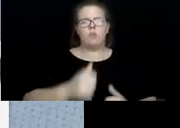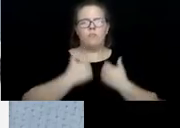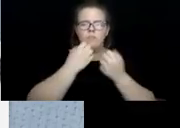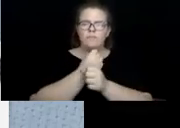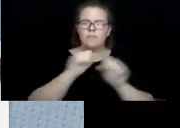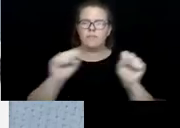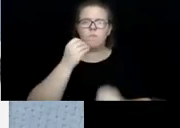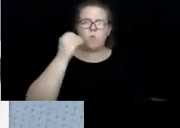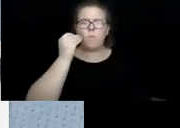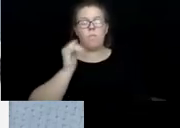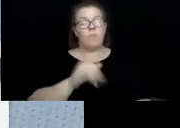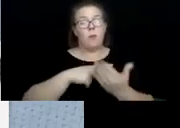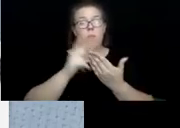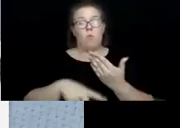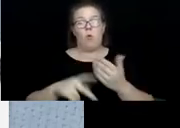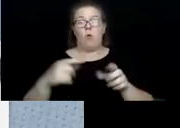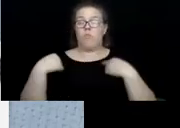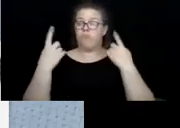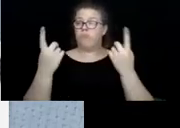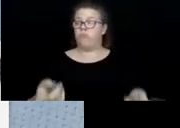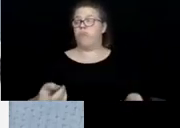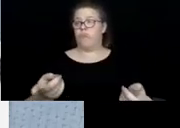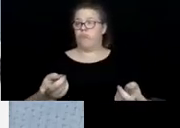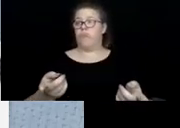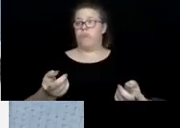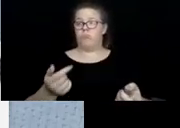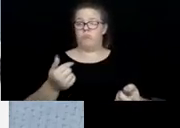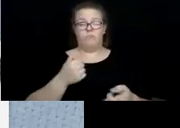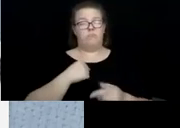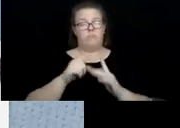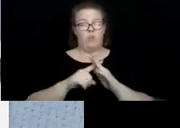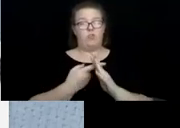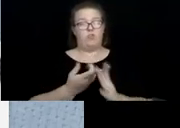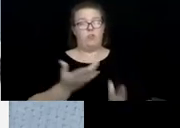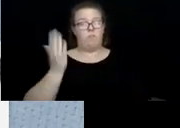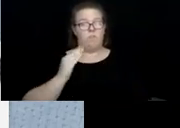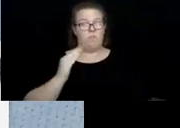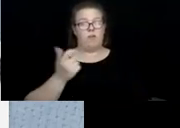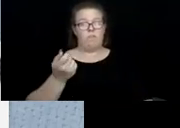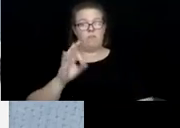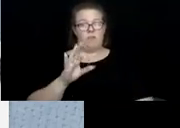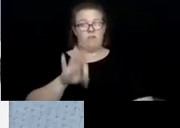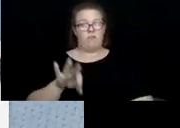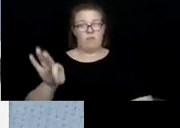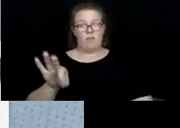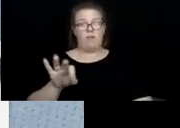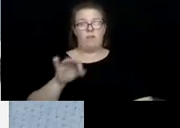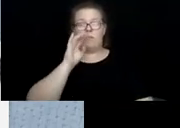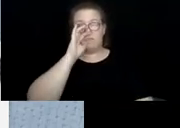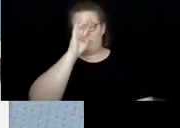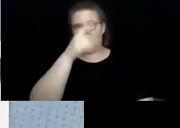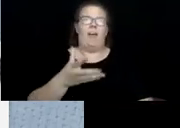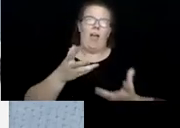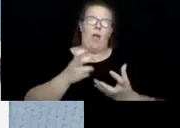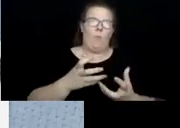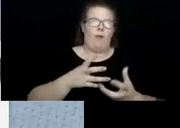home. That program has been with us since I started. I'm with the office for aging back in, in 1999. I'd like to take credit for that one,